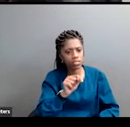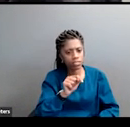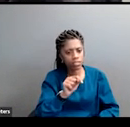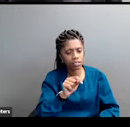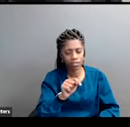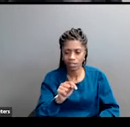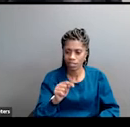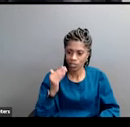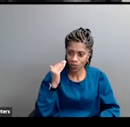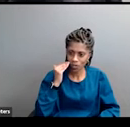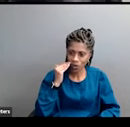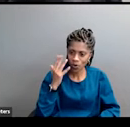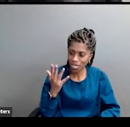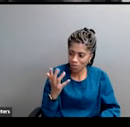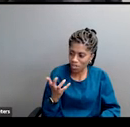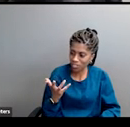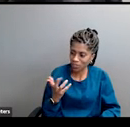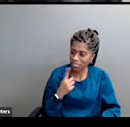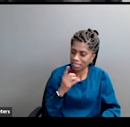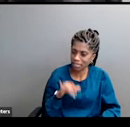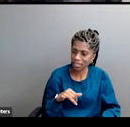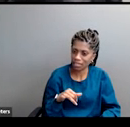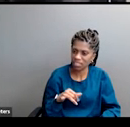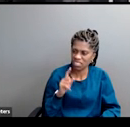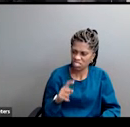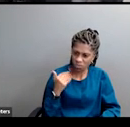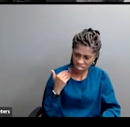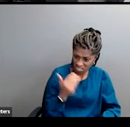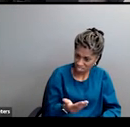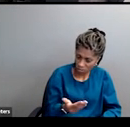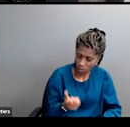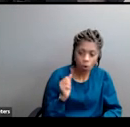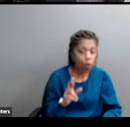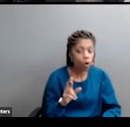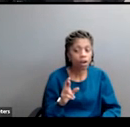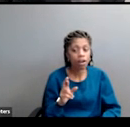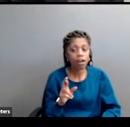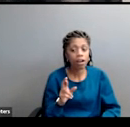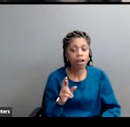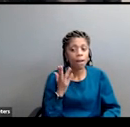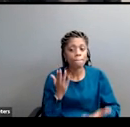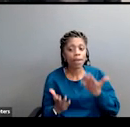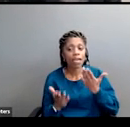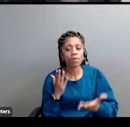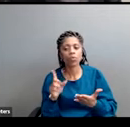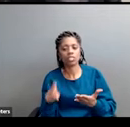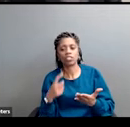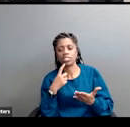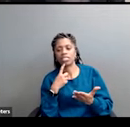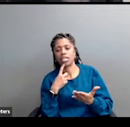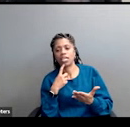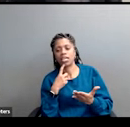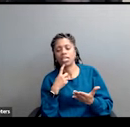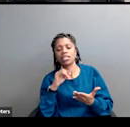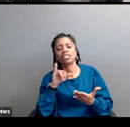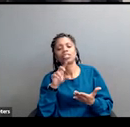that. You know, that plays into his hand. Should we do it anyway? Or maybe we should say, hey, J